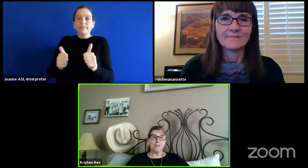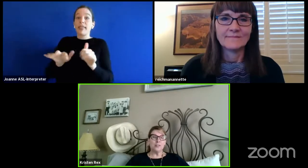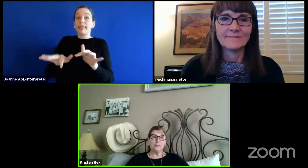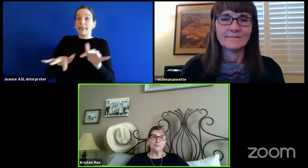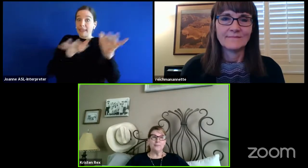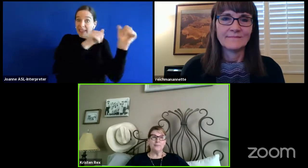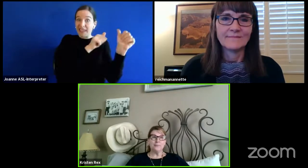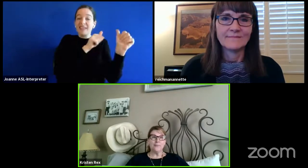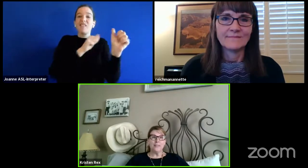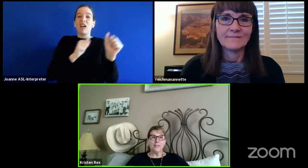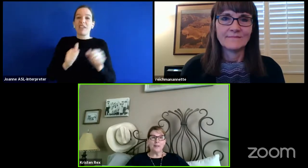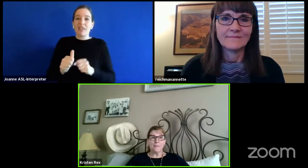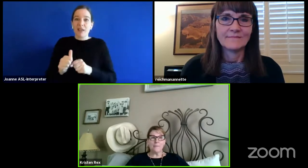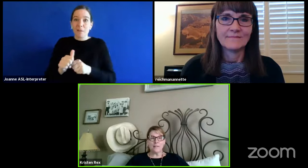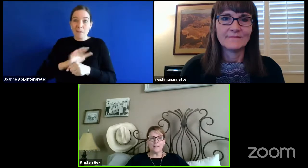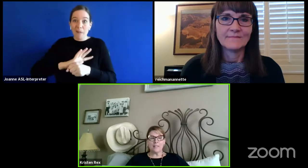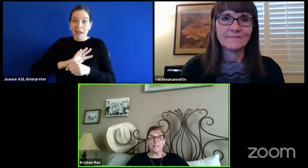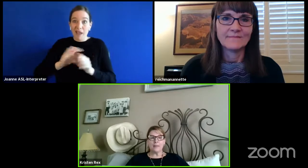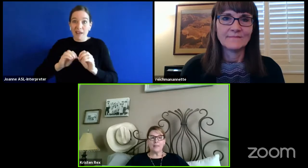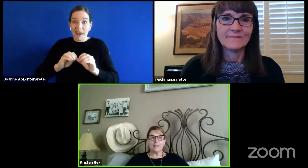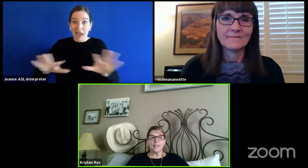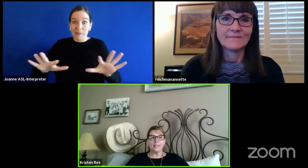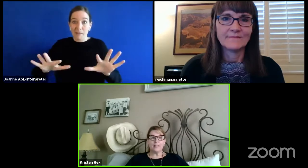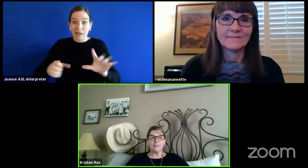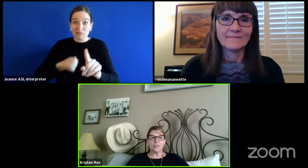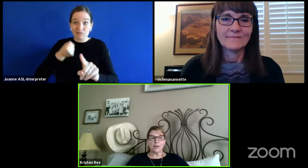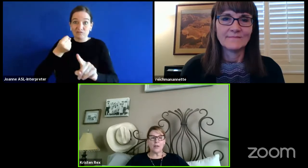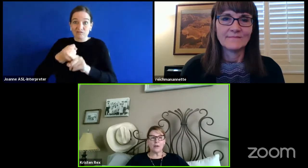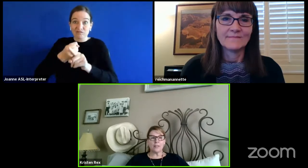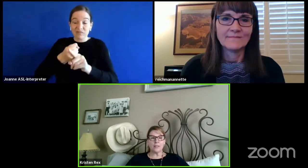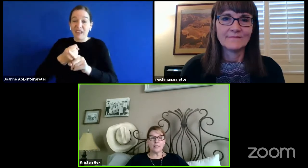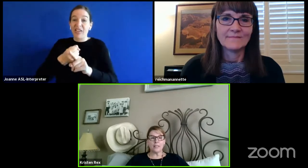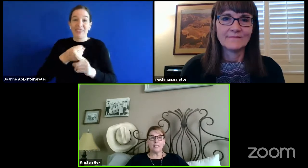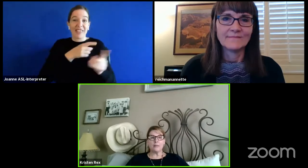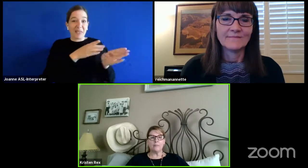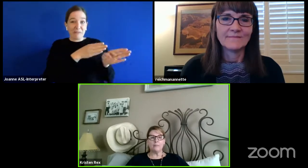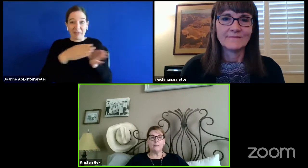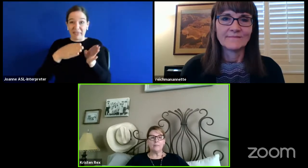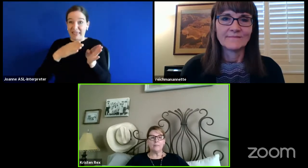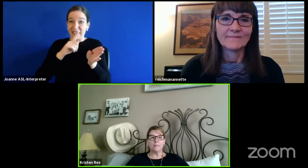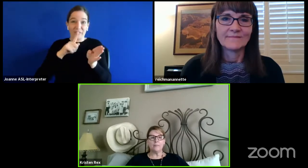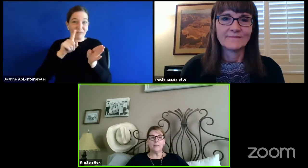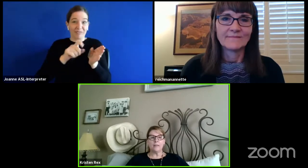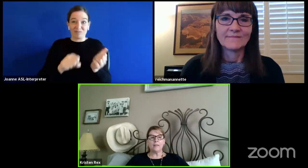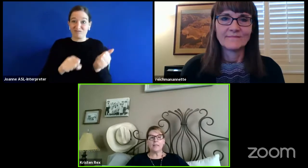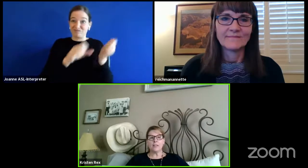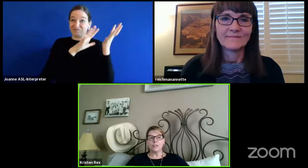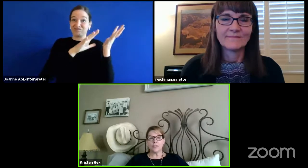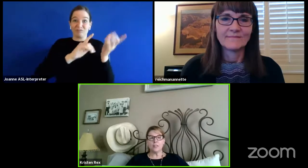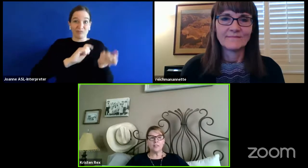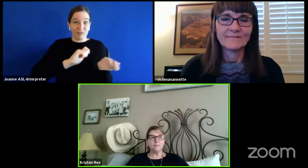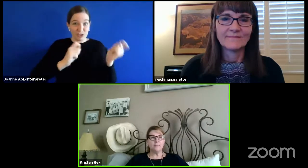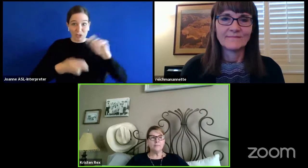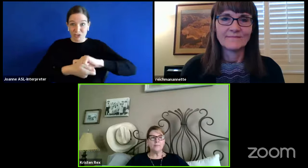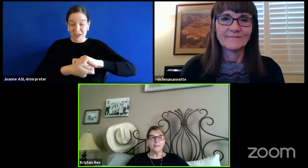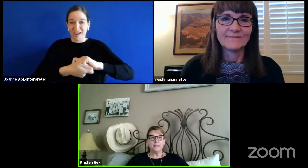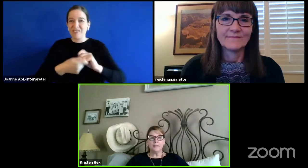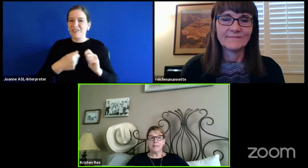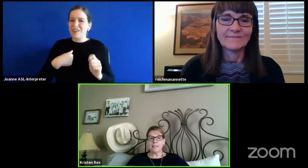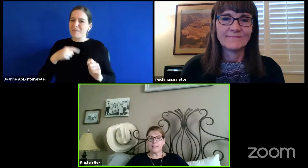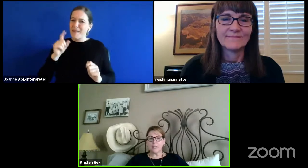changed. But at this time, I'd like to give a shout out to the team. They adjusted.